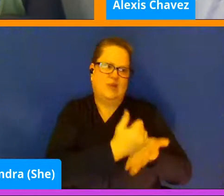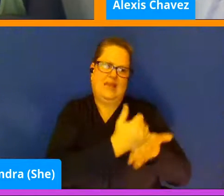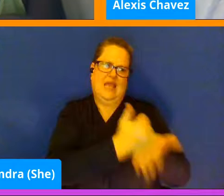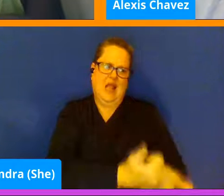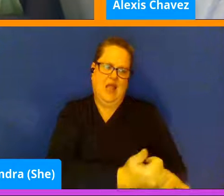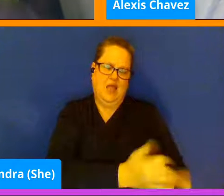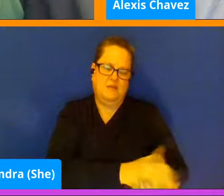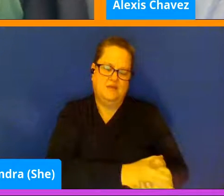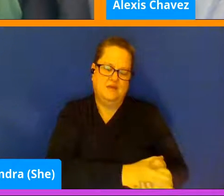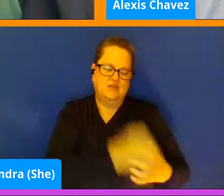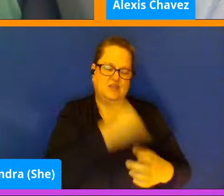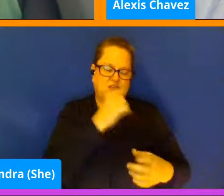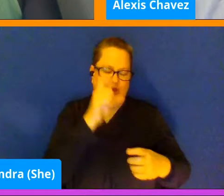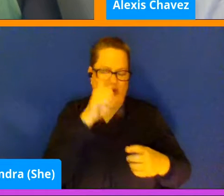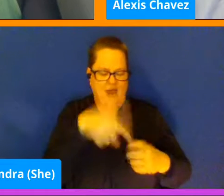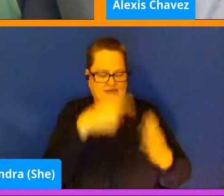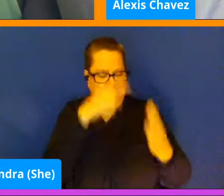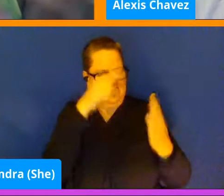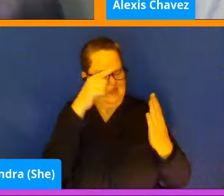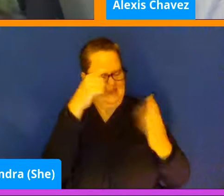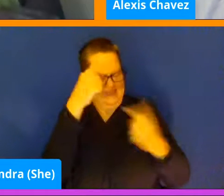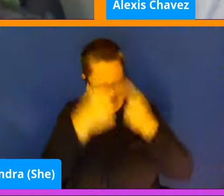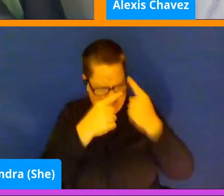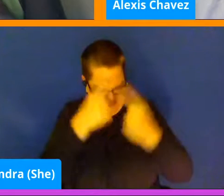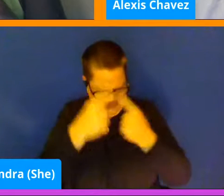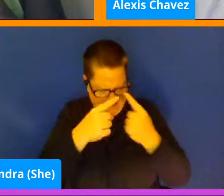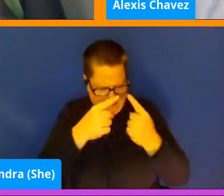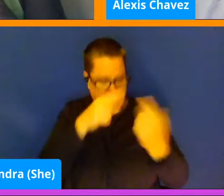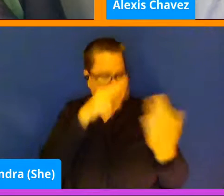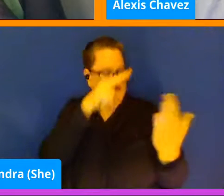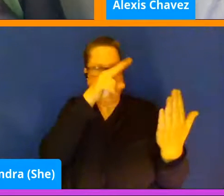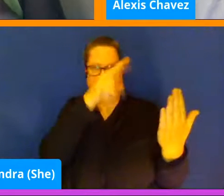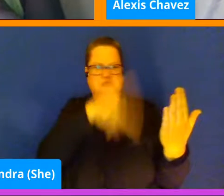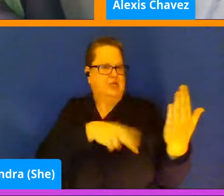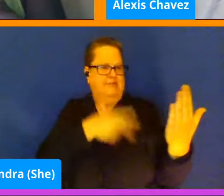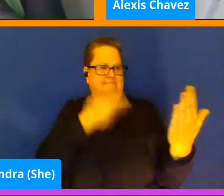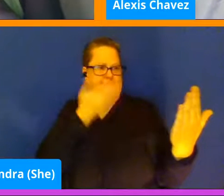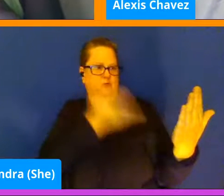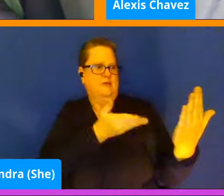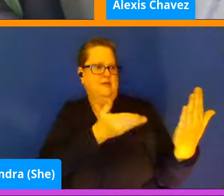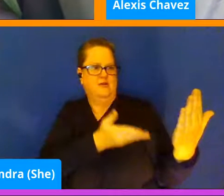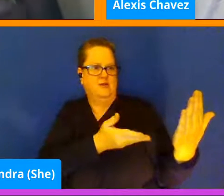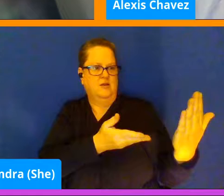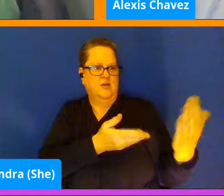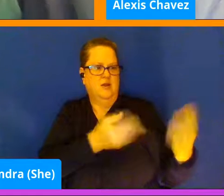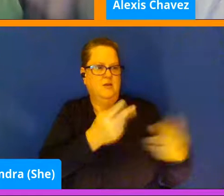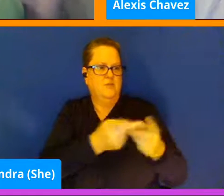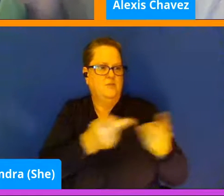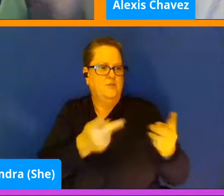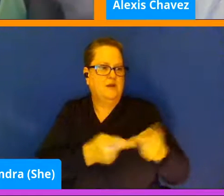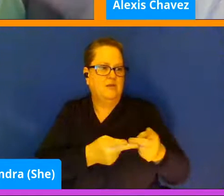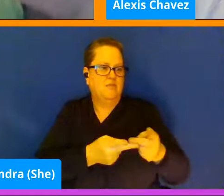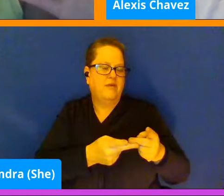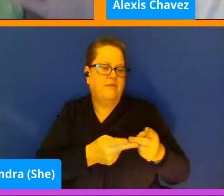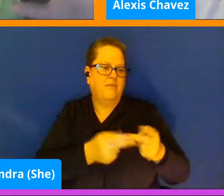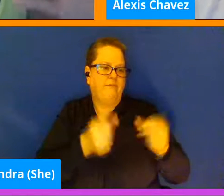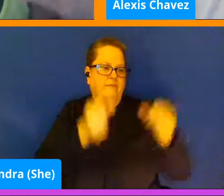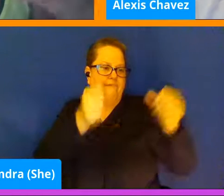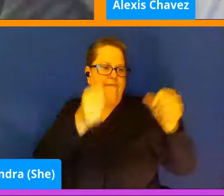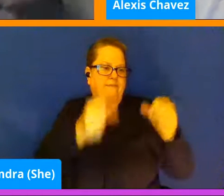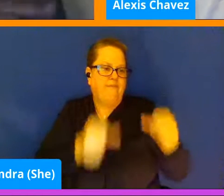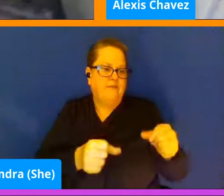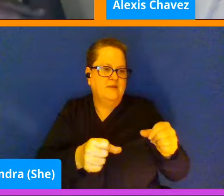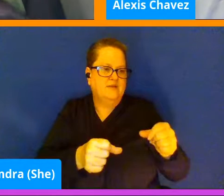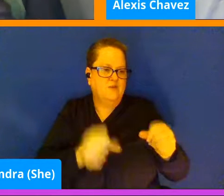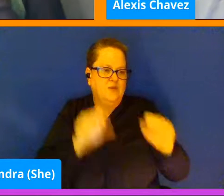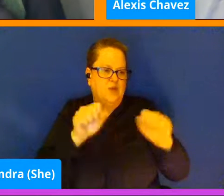So you don't have to think about it. It's right there. You know, you put it in a place where you can see it